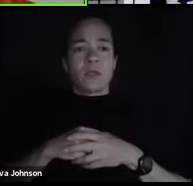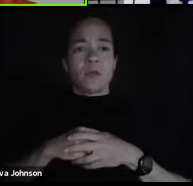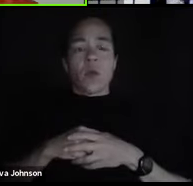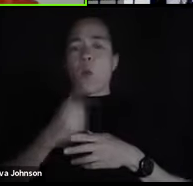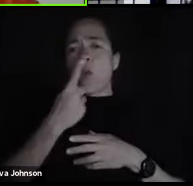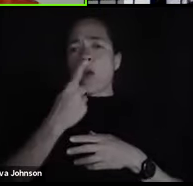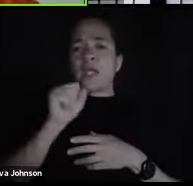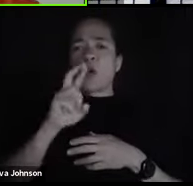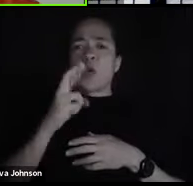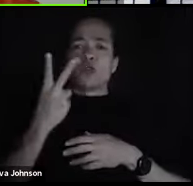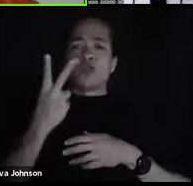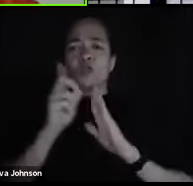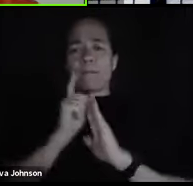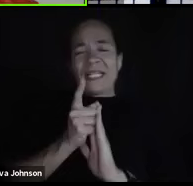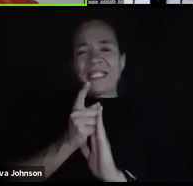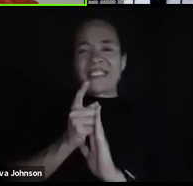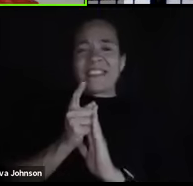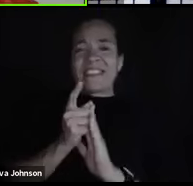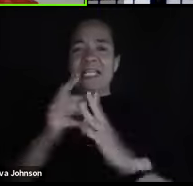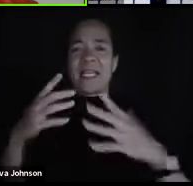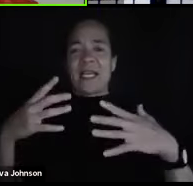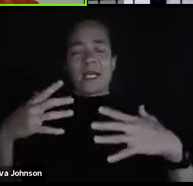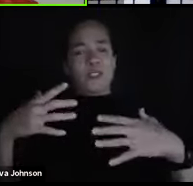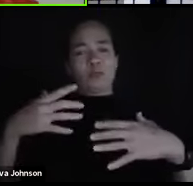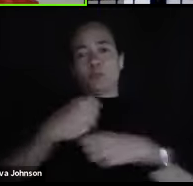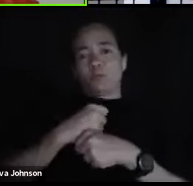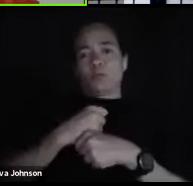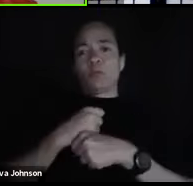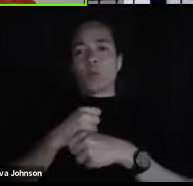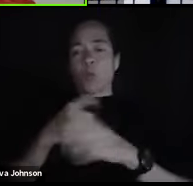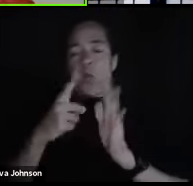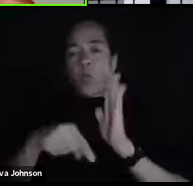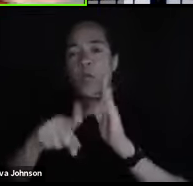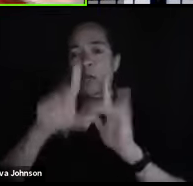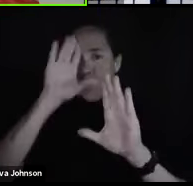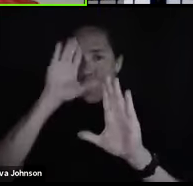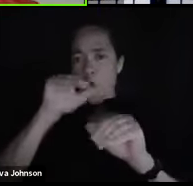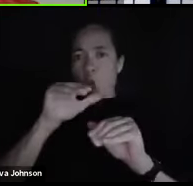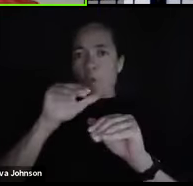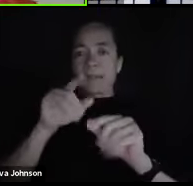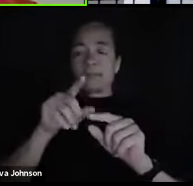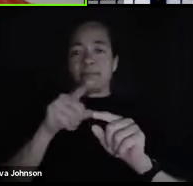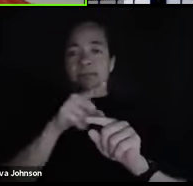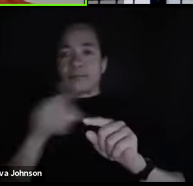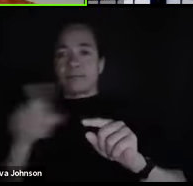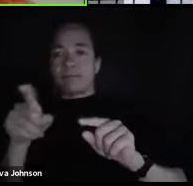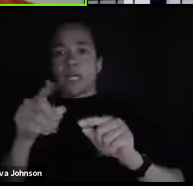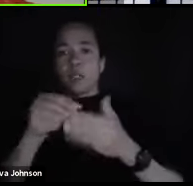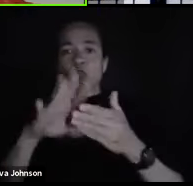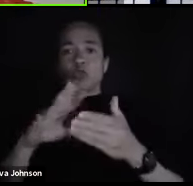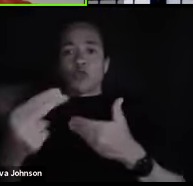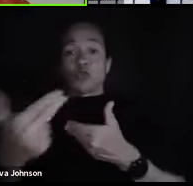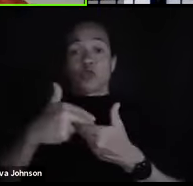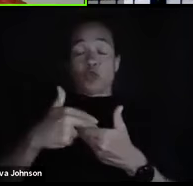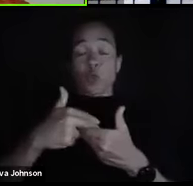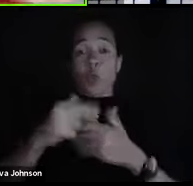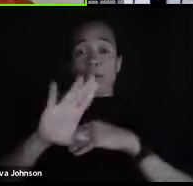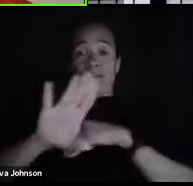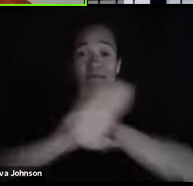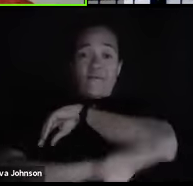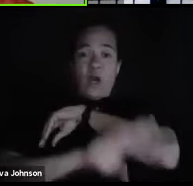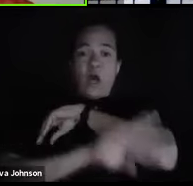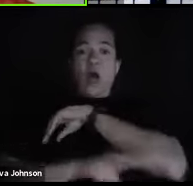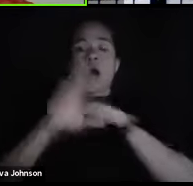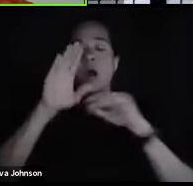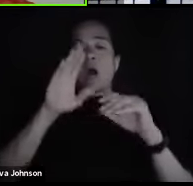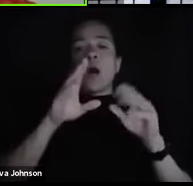or two minutes to kind of wrap up and say what you hope that the incoming classes students prepares for or maybe your wish